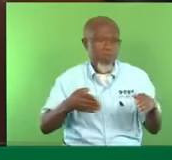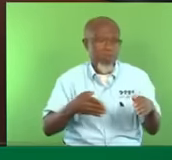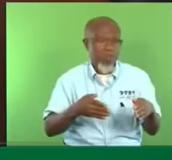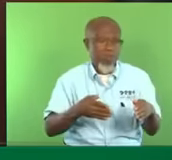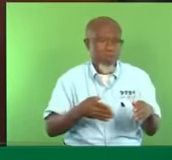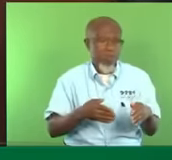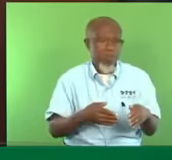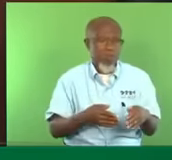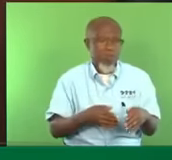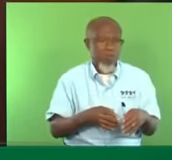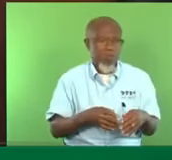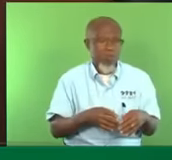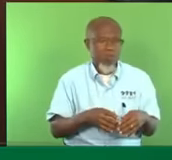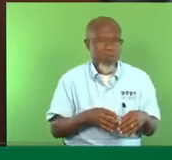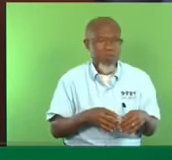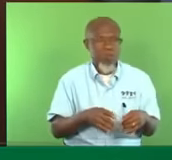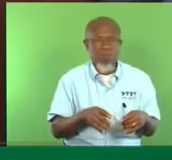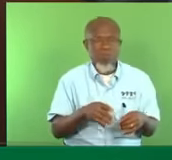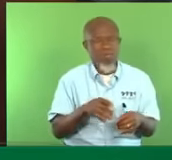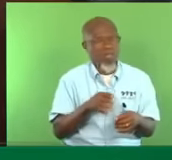me, I didn't ask him which century.